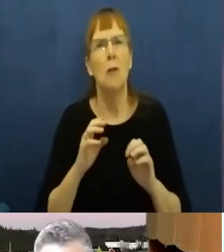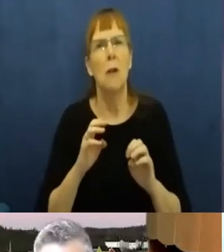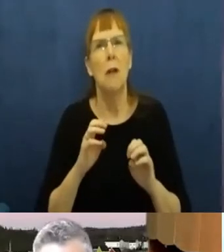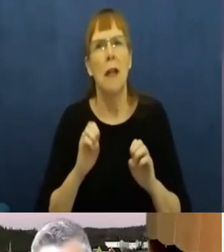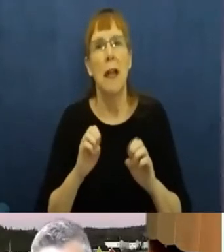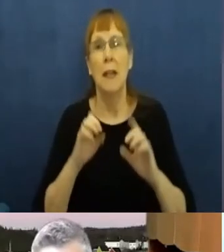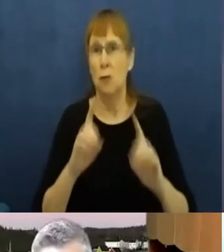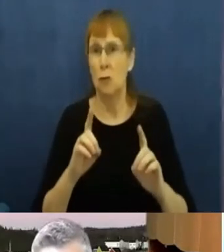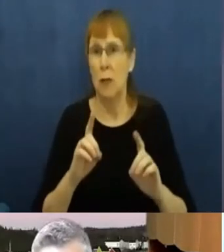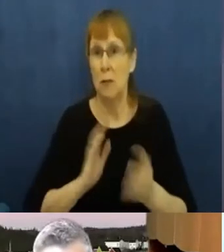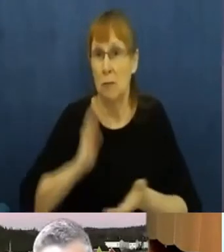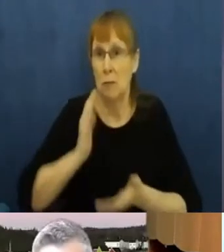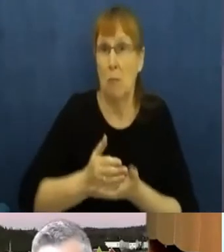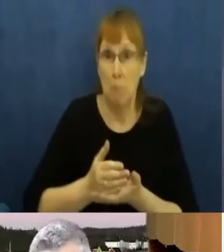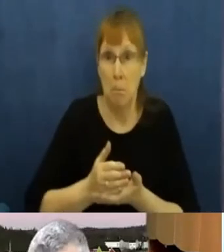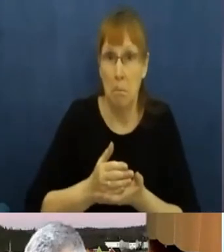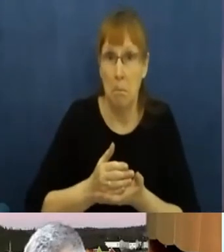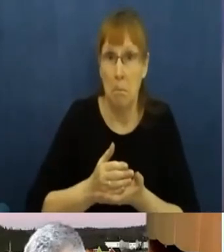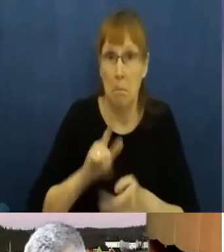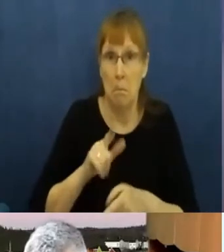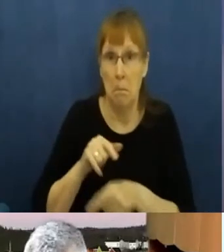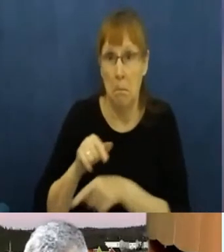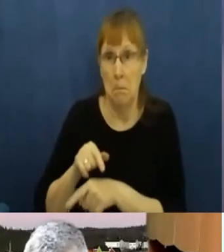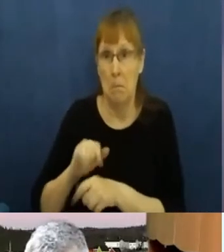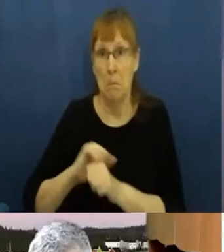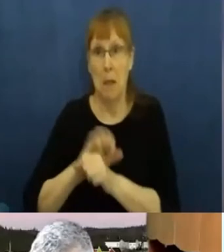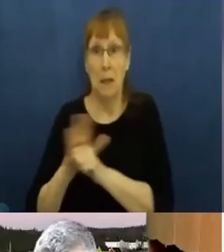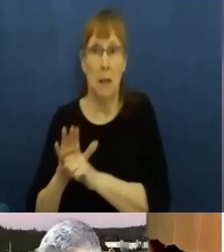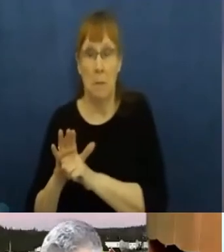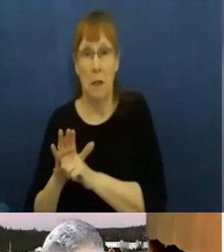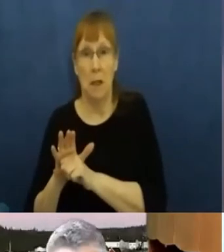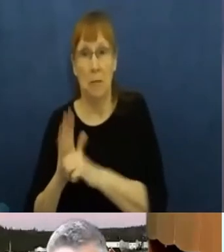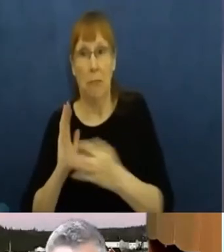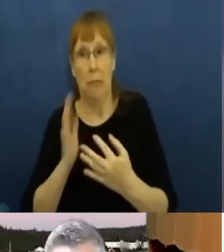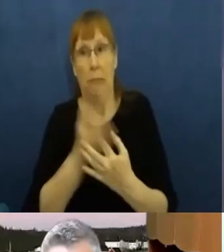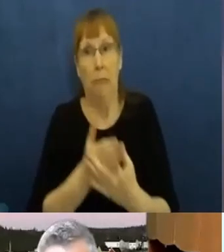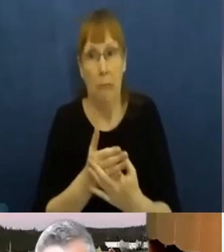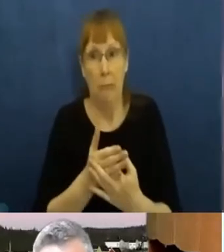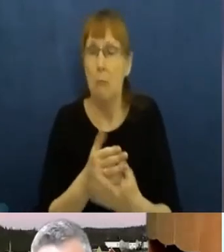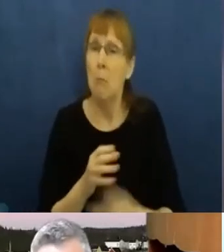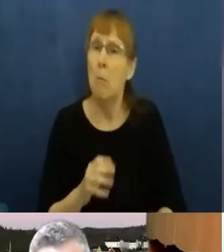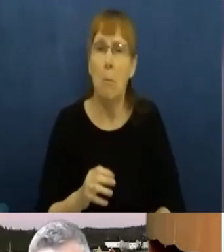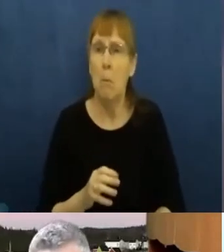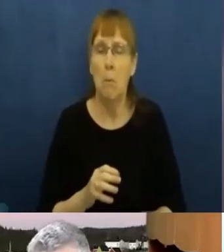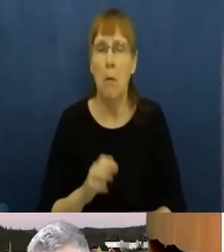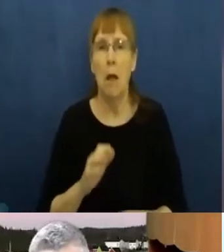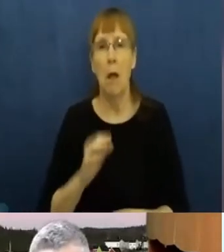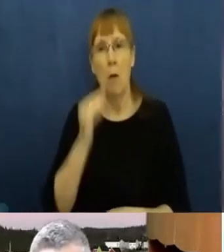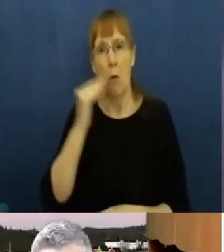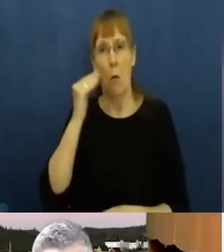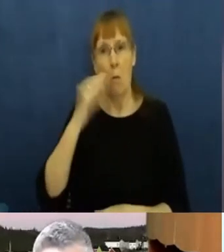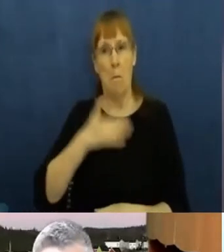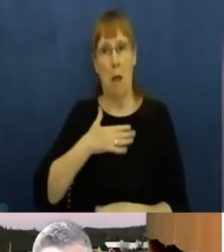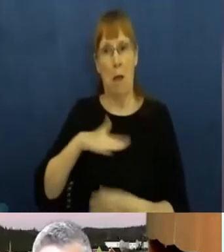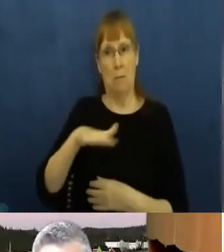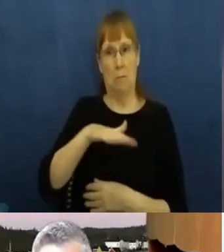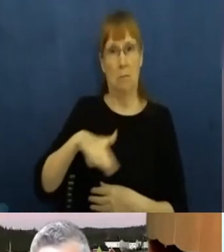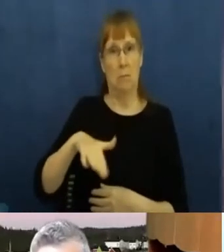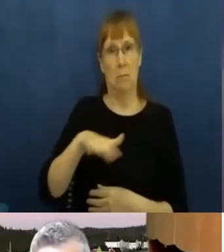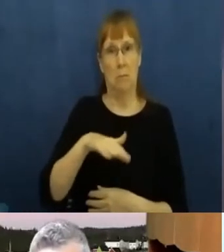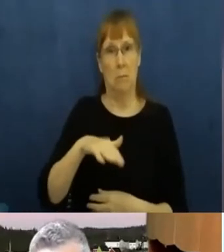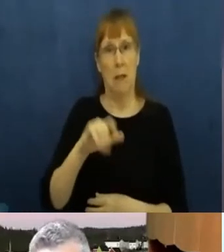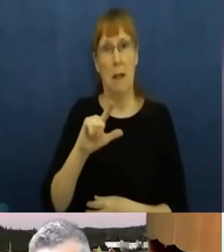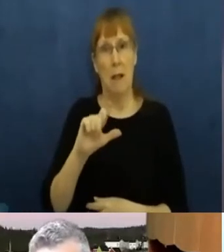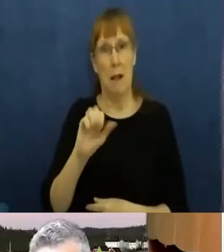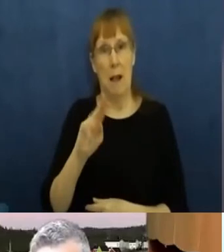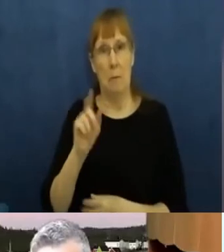happening with the pandemic. Because, uh, I know in our region in Labrador, a lot of people took to the land that